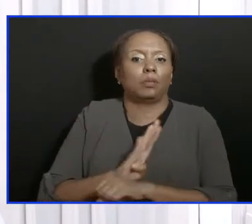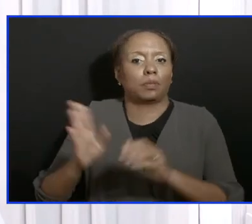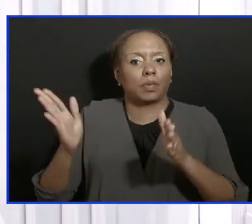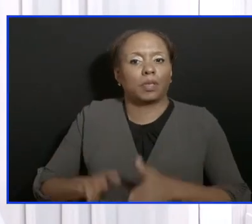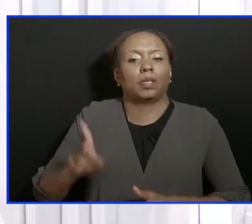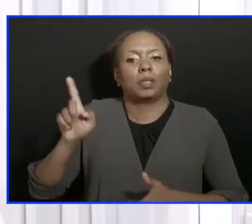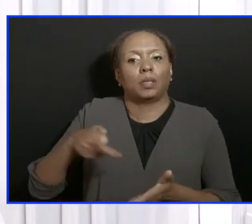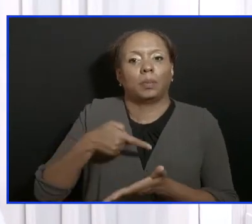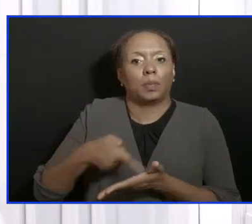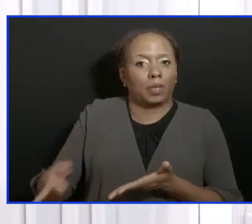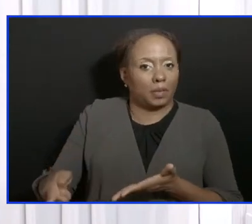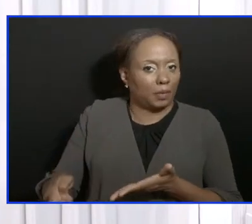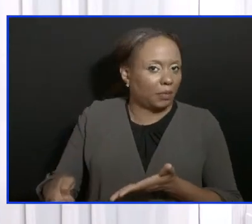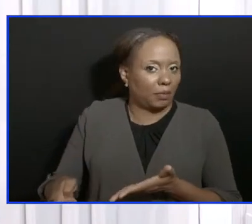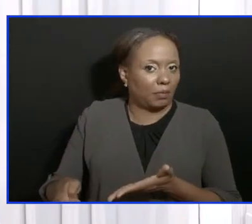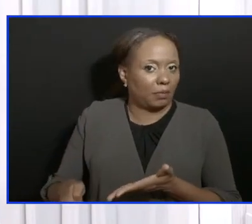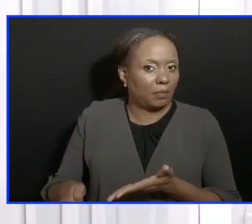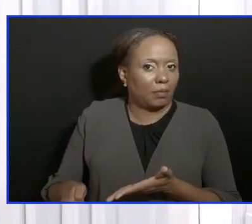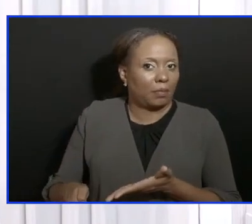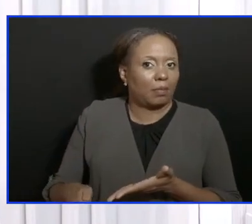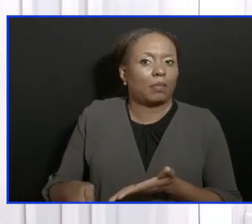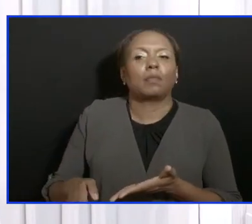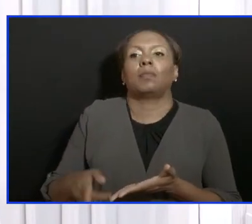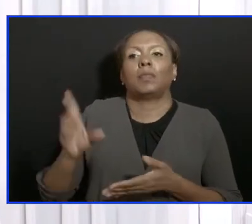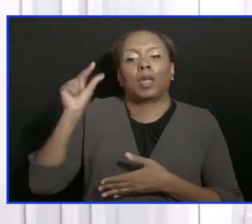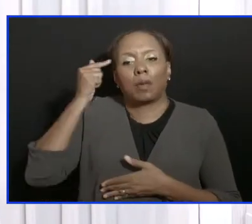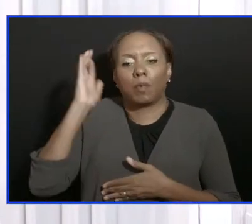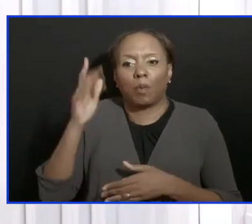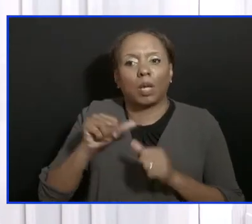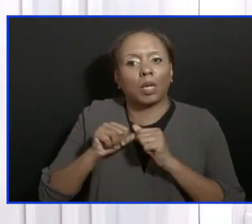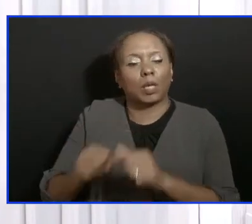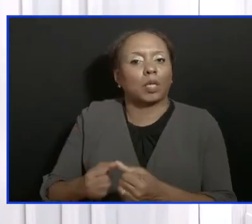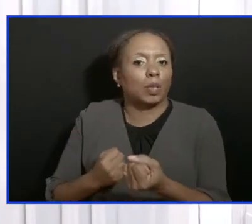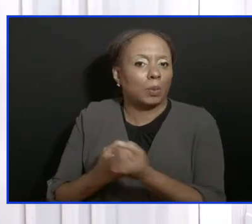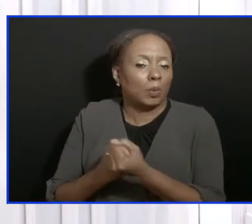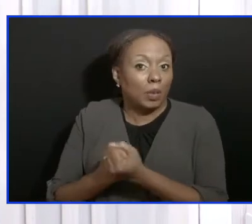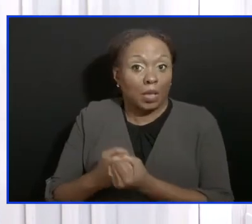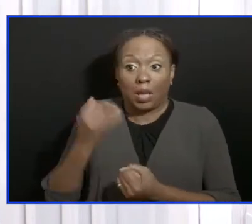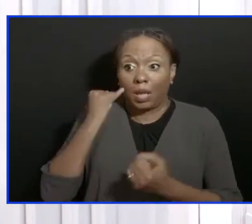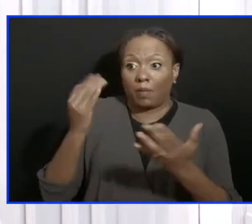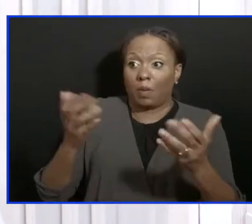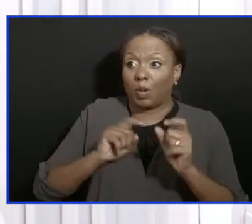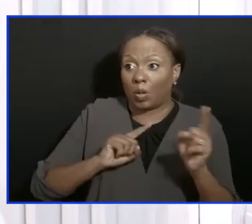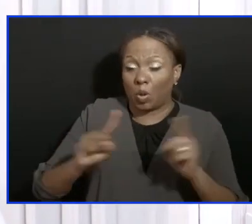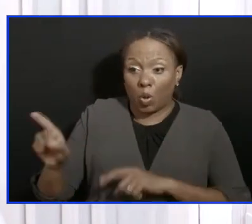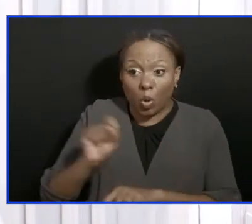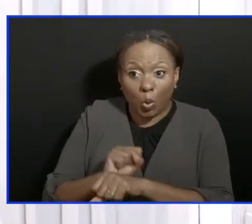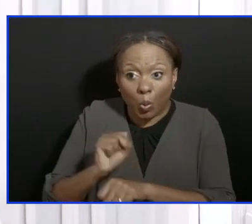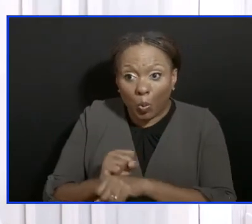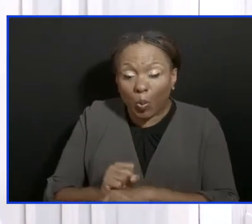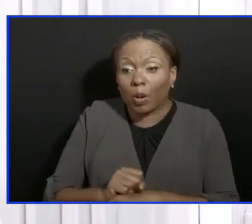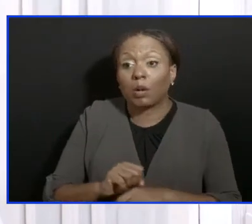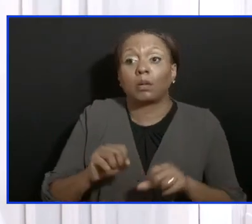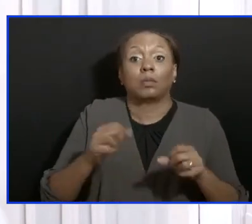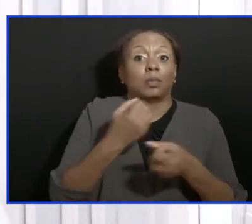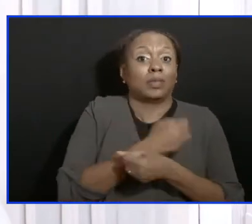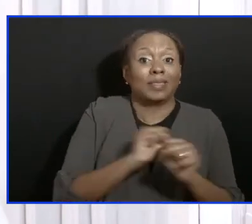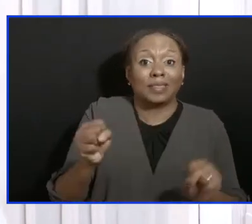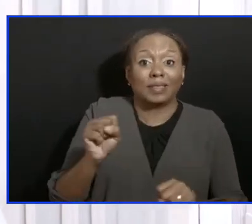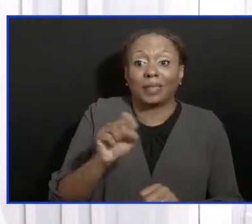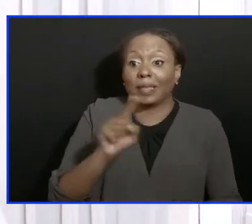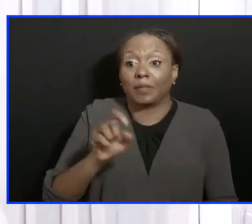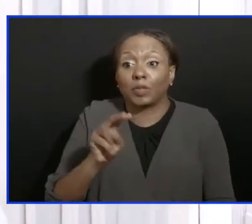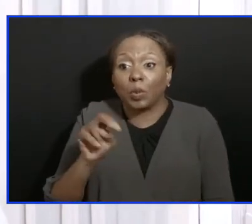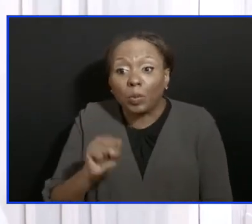this point in time as long as we can continue to support them. And therefore, to go to work, safe zone, vaccination or